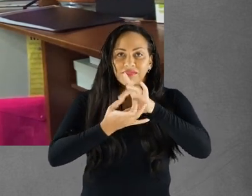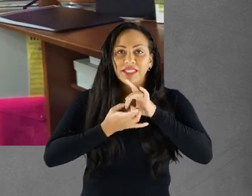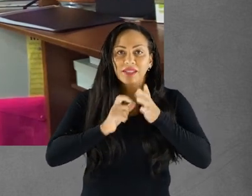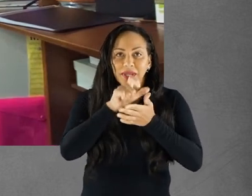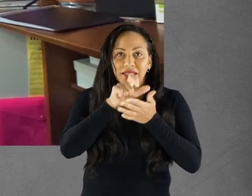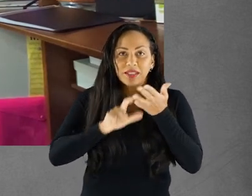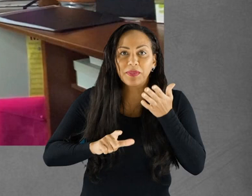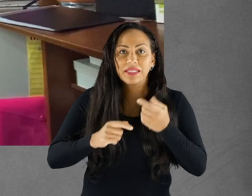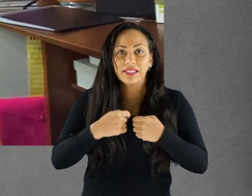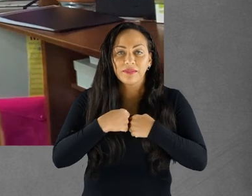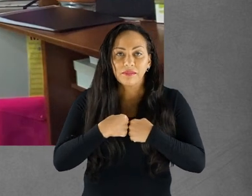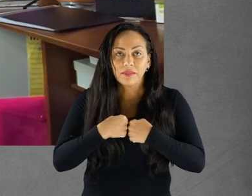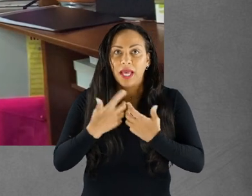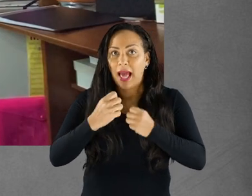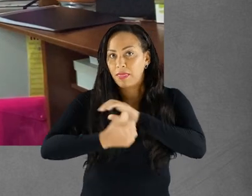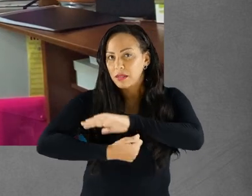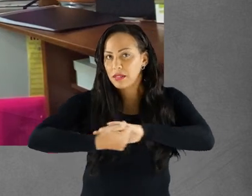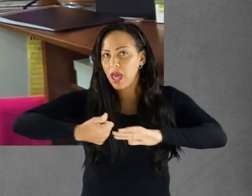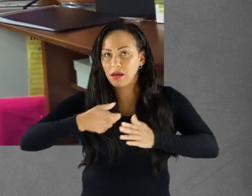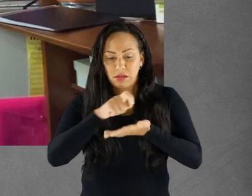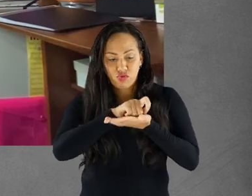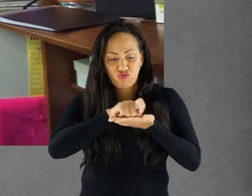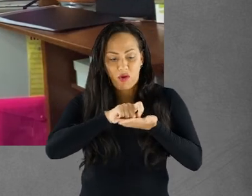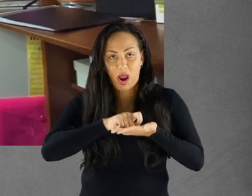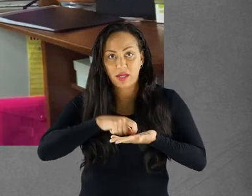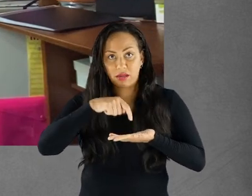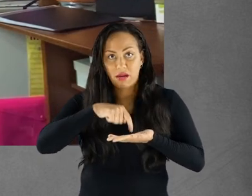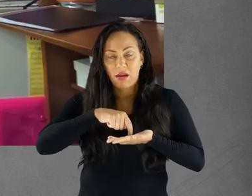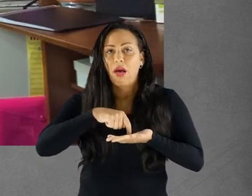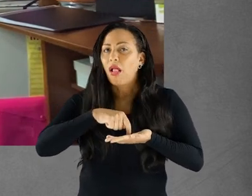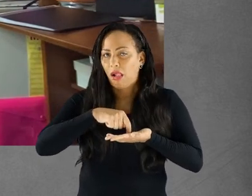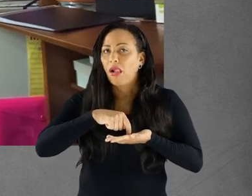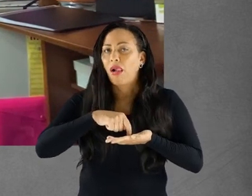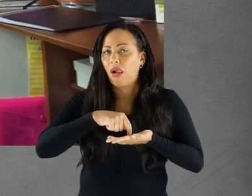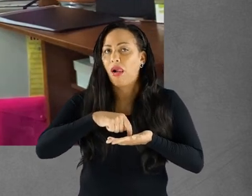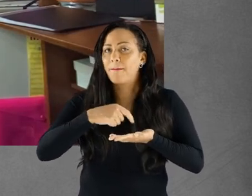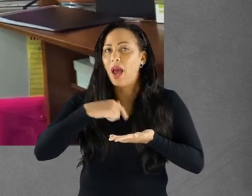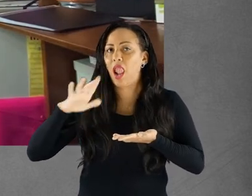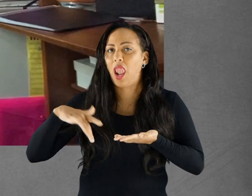Having the ability to write has made my life more rewarding